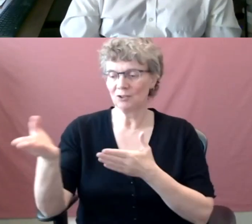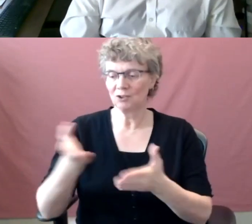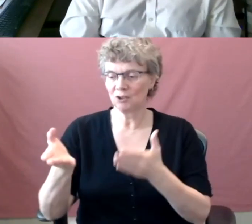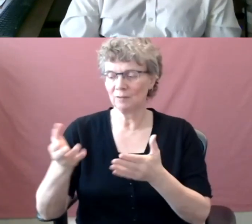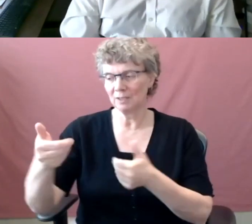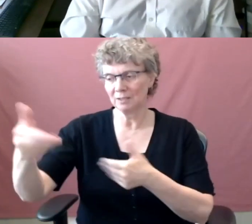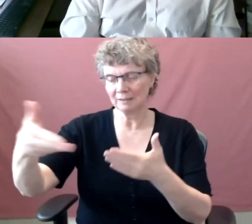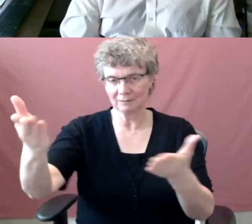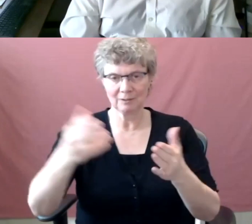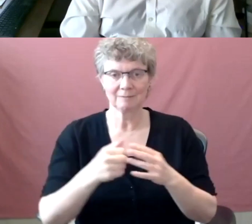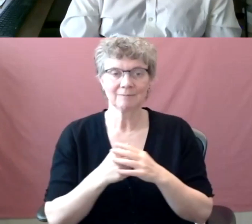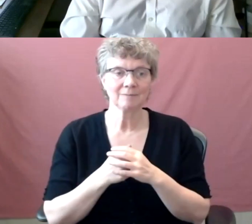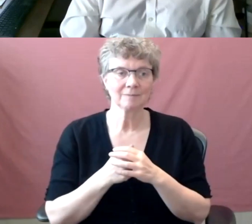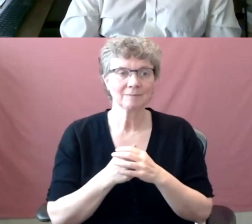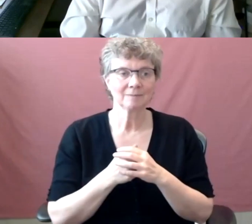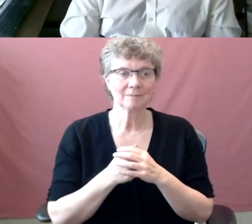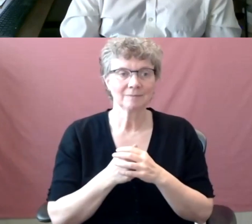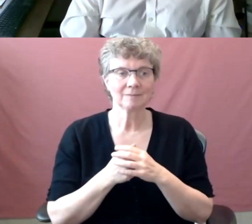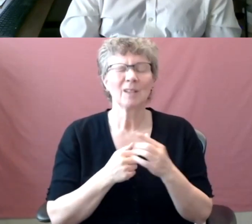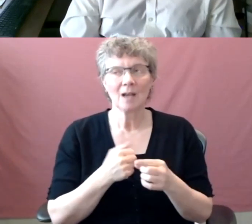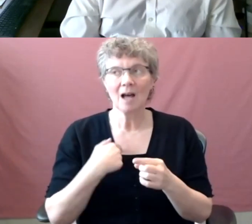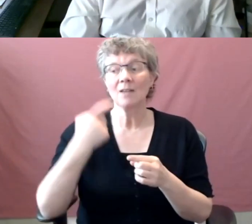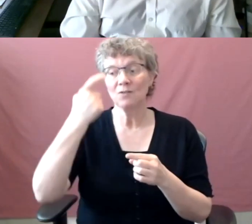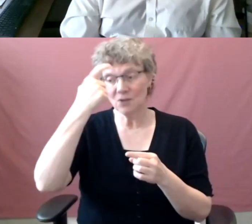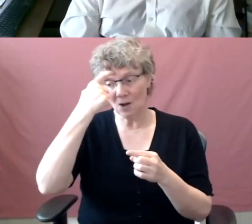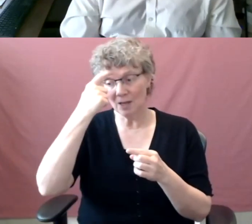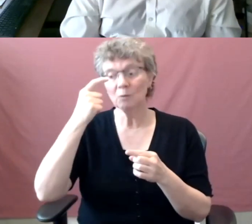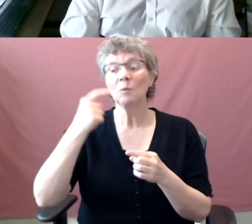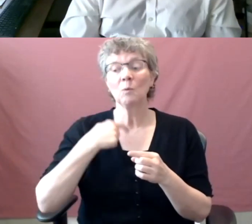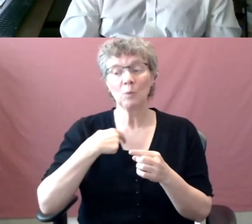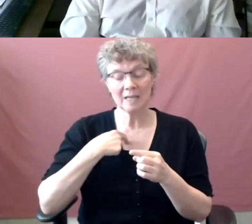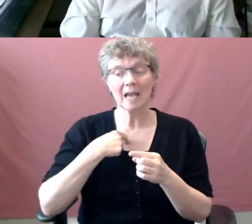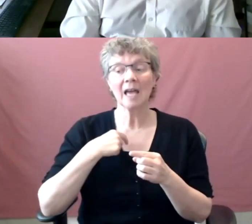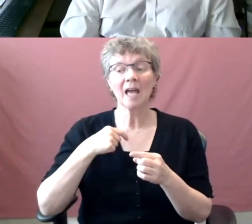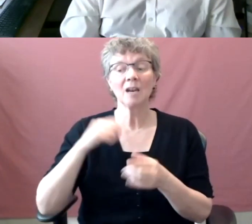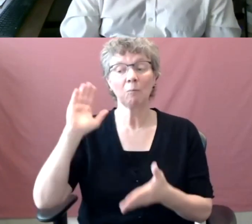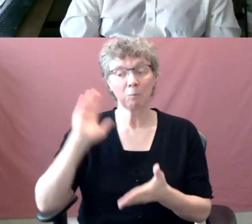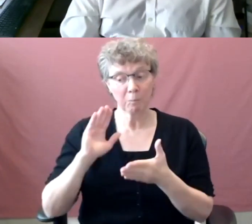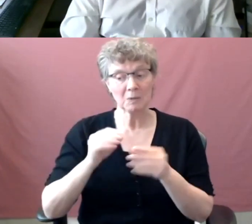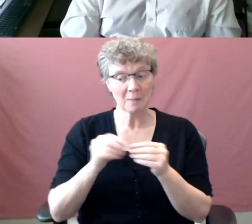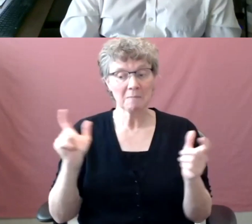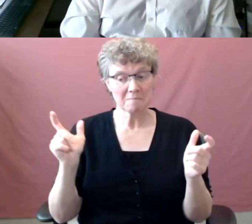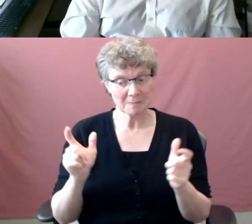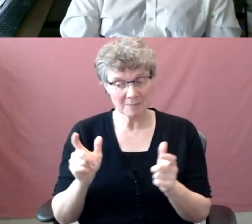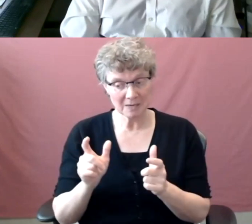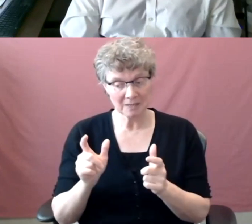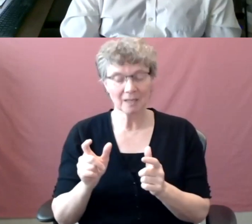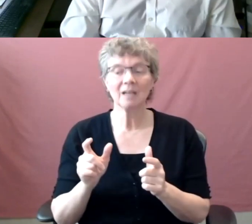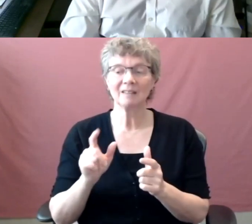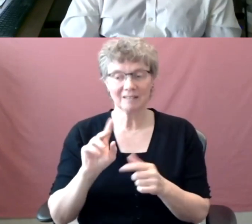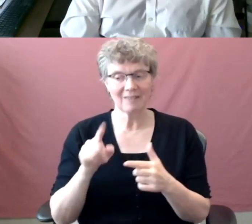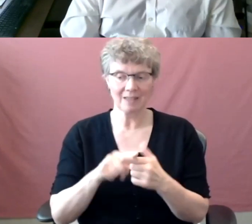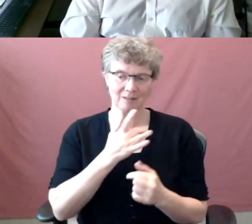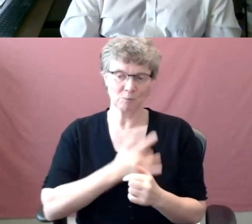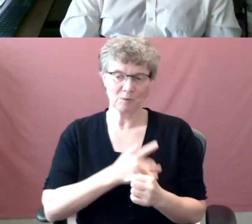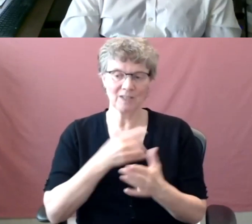we had arrived and then the provincial budget changed. So I thought we had gotten to